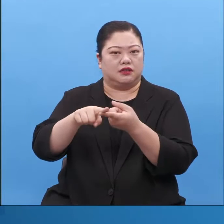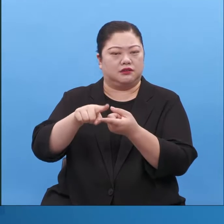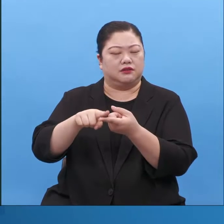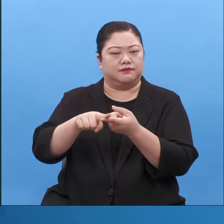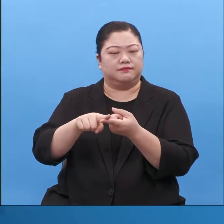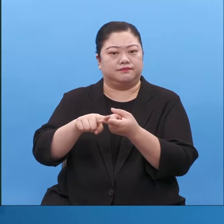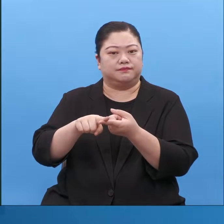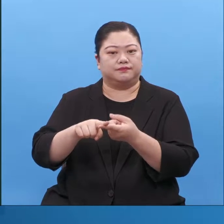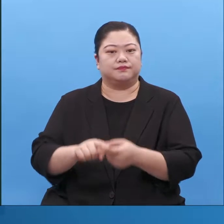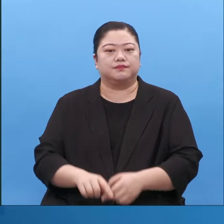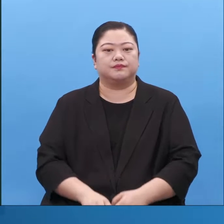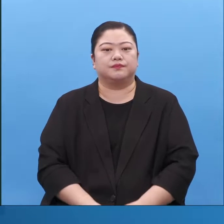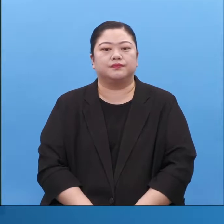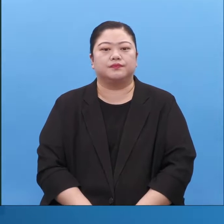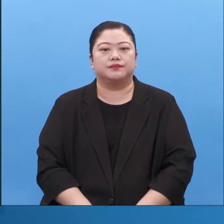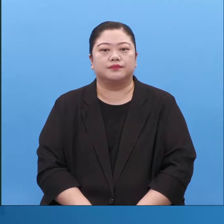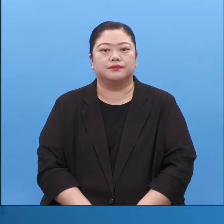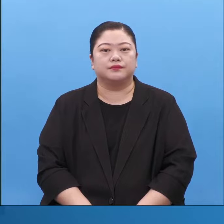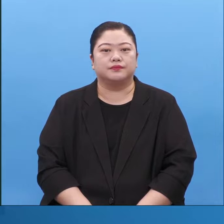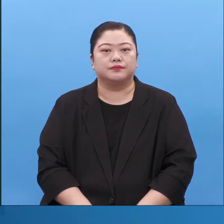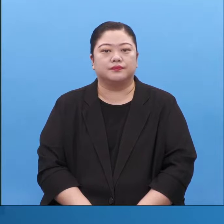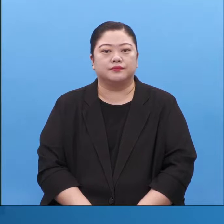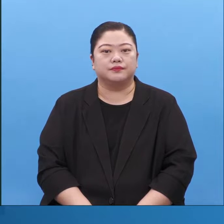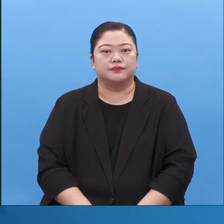and from here must come our eyes